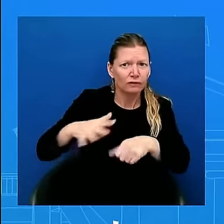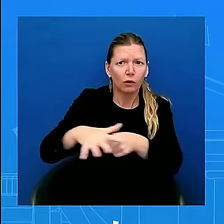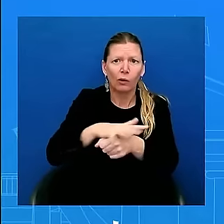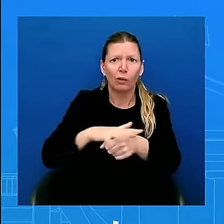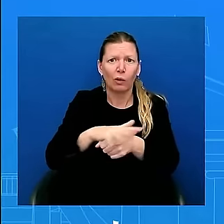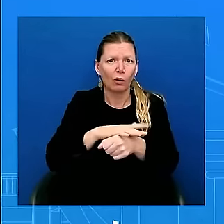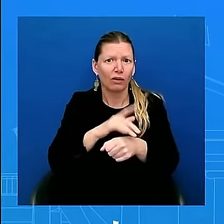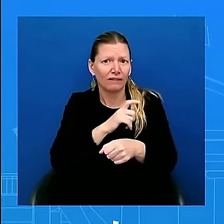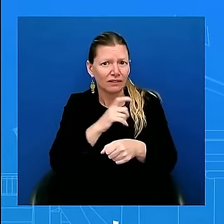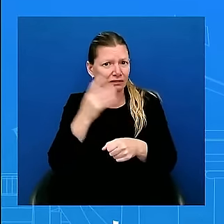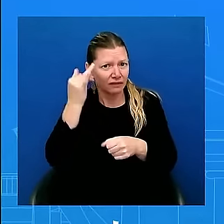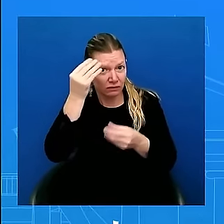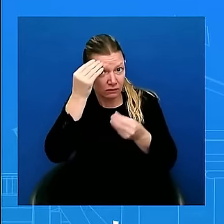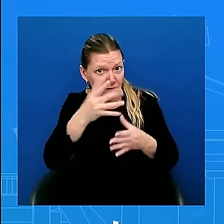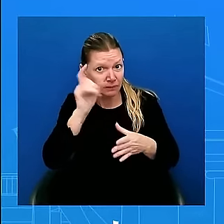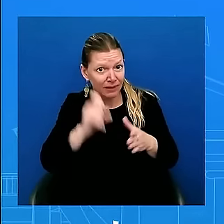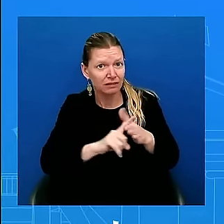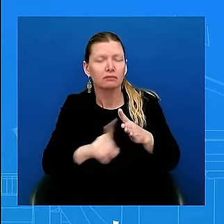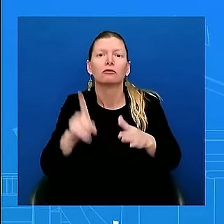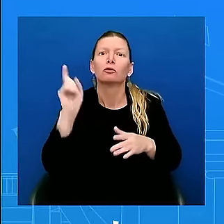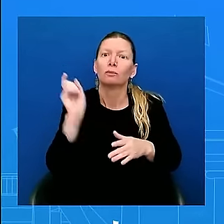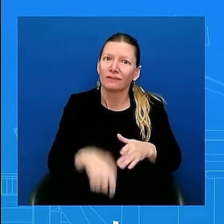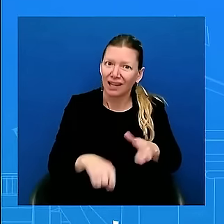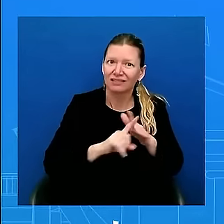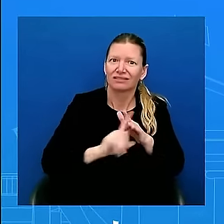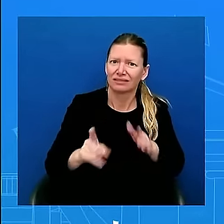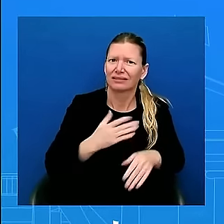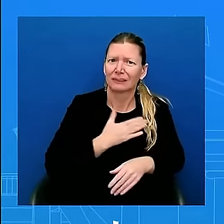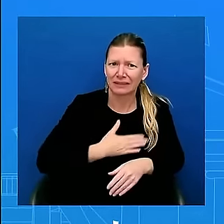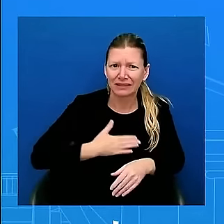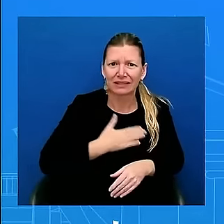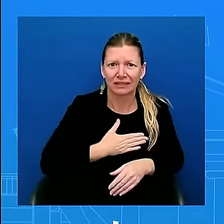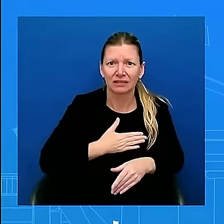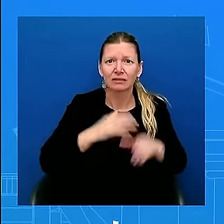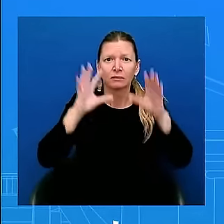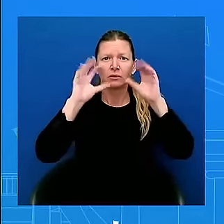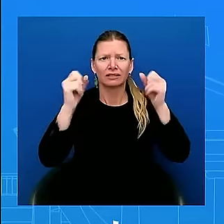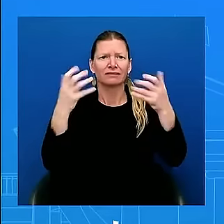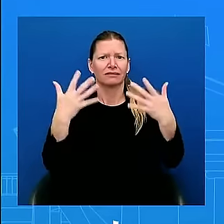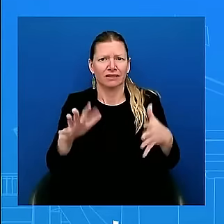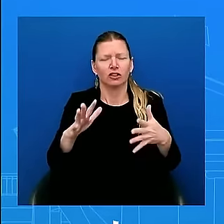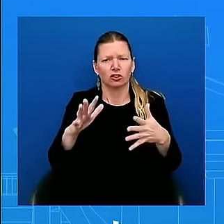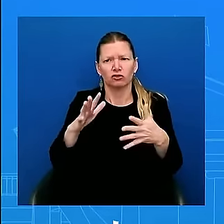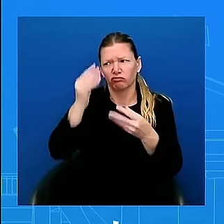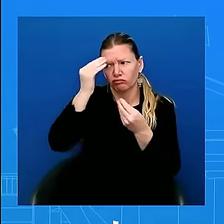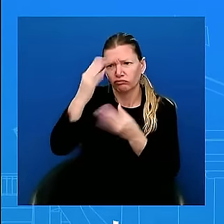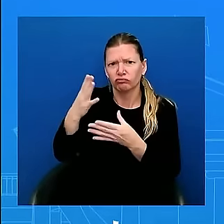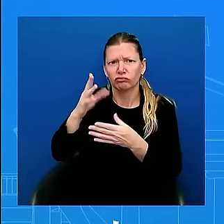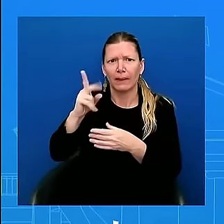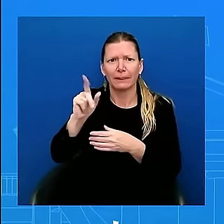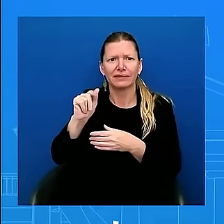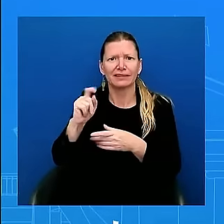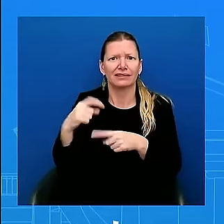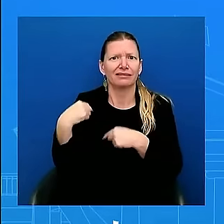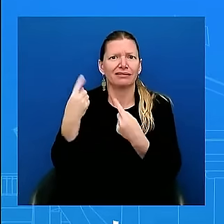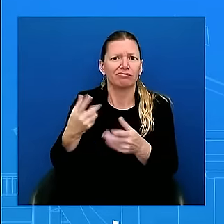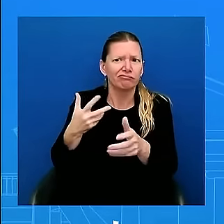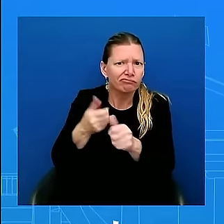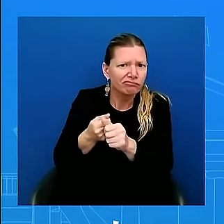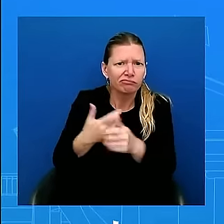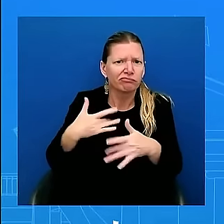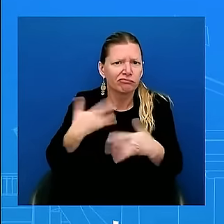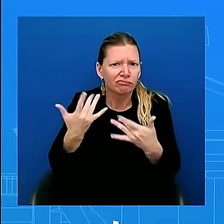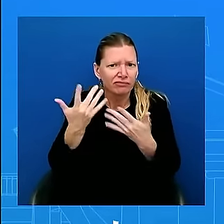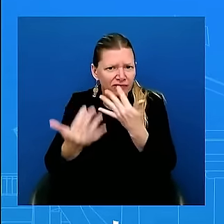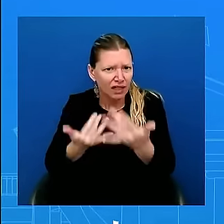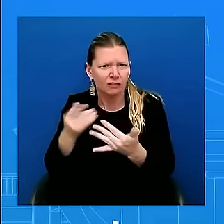and we are in close touch with the governor's offices in affected states to ensure they have all that